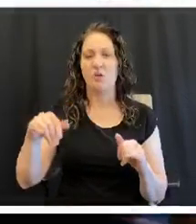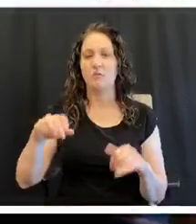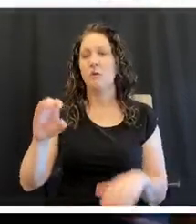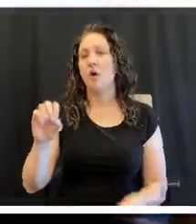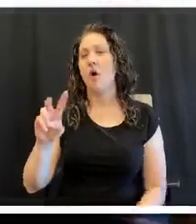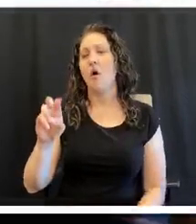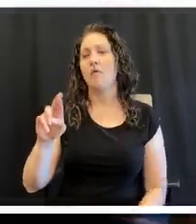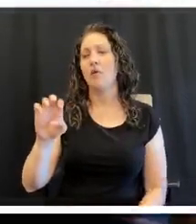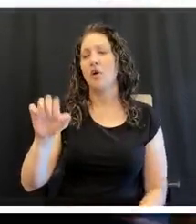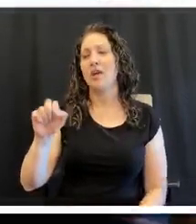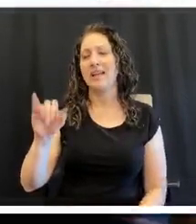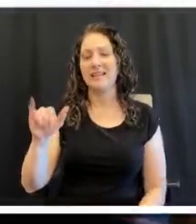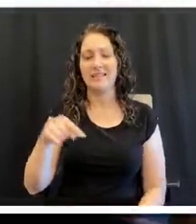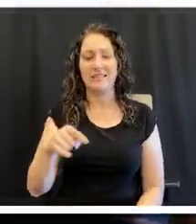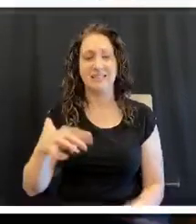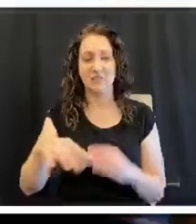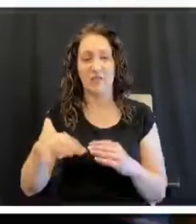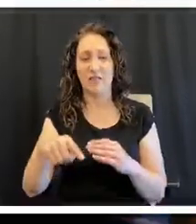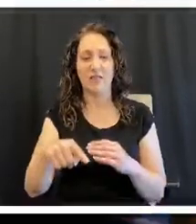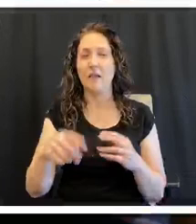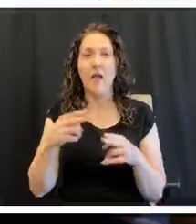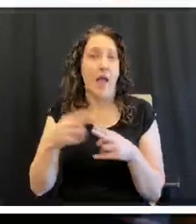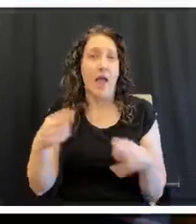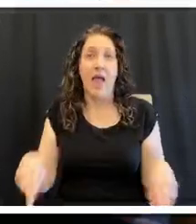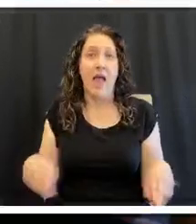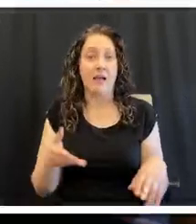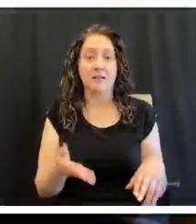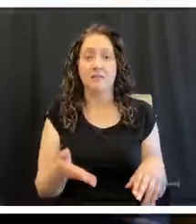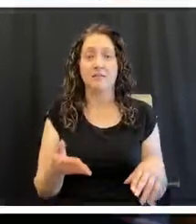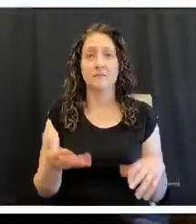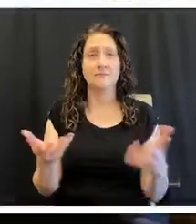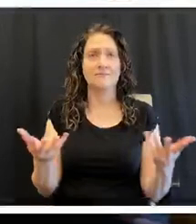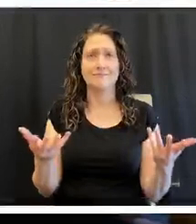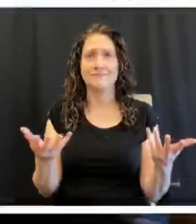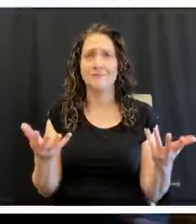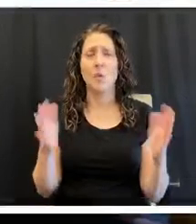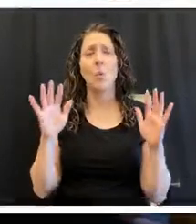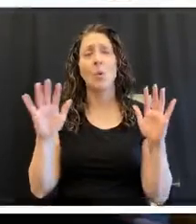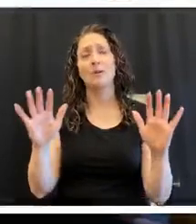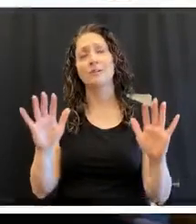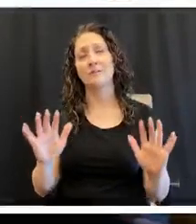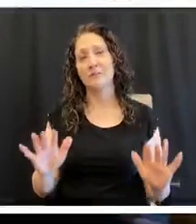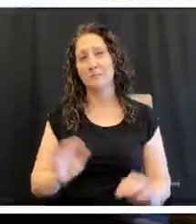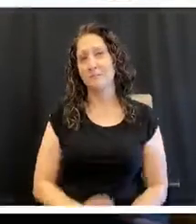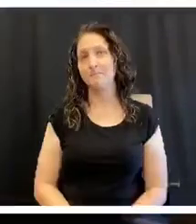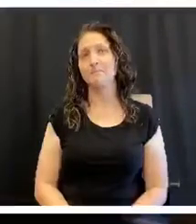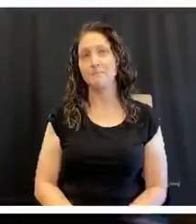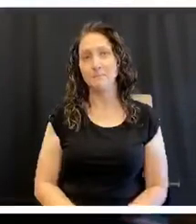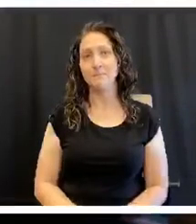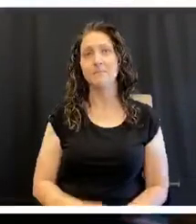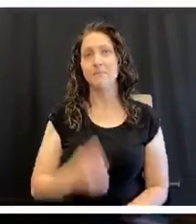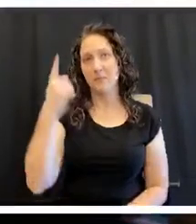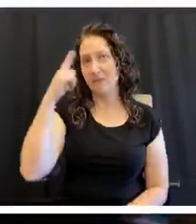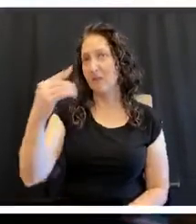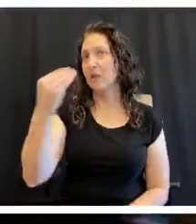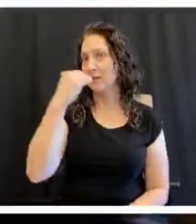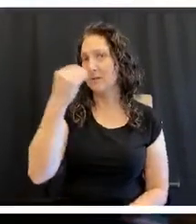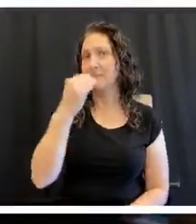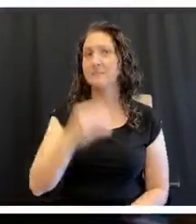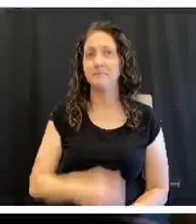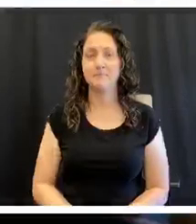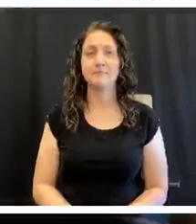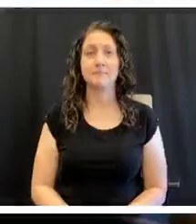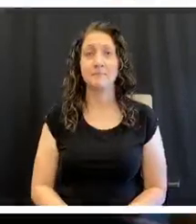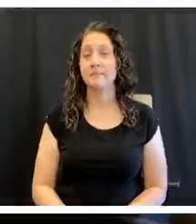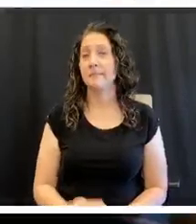It just, eggs are something that are pretty wonderful as far as food. And for